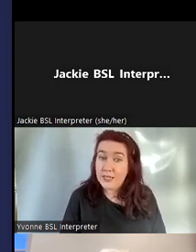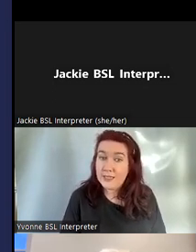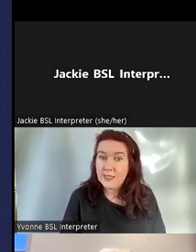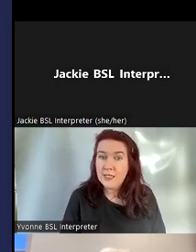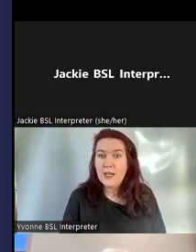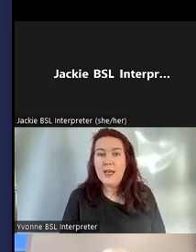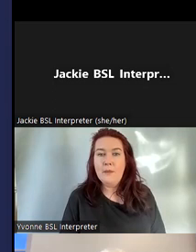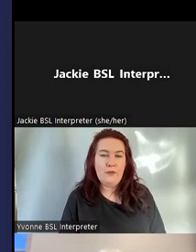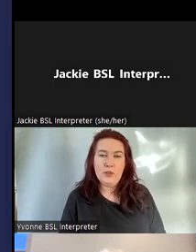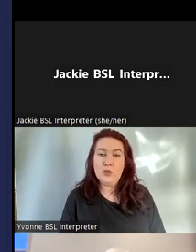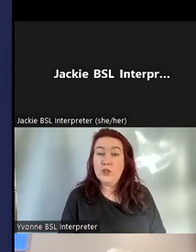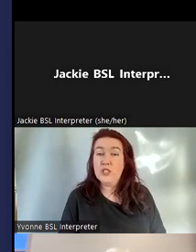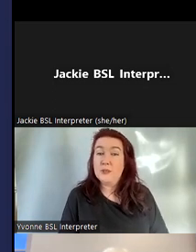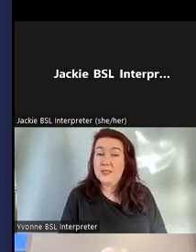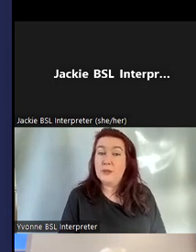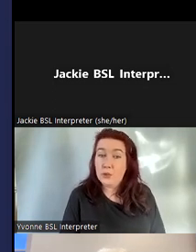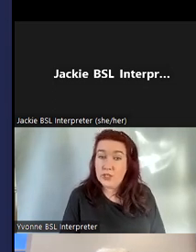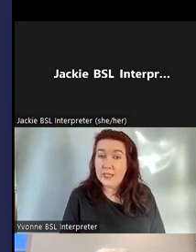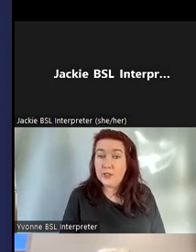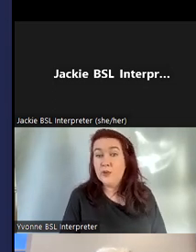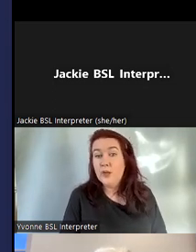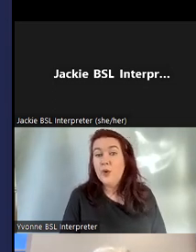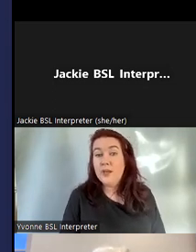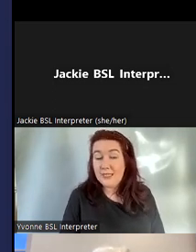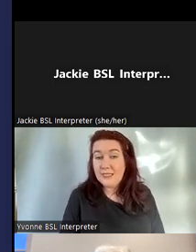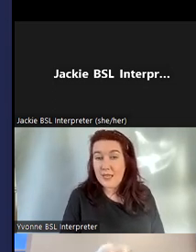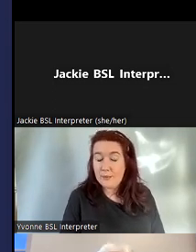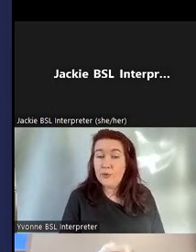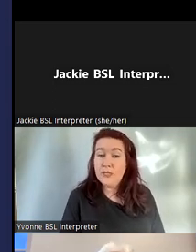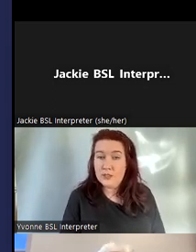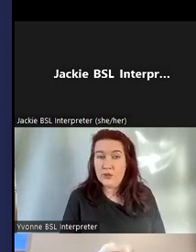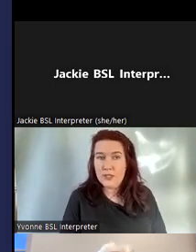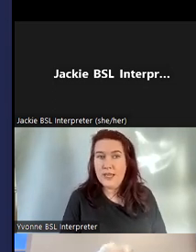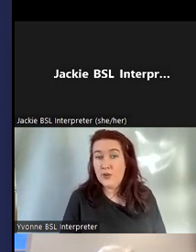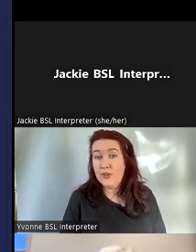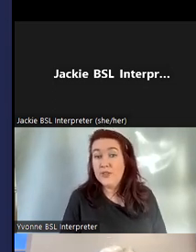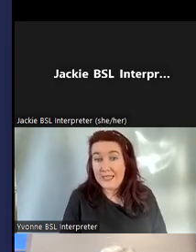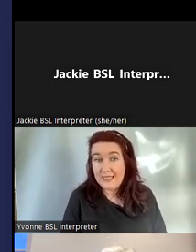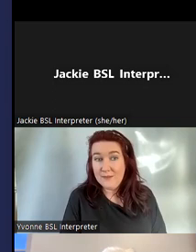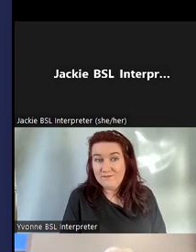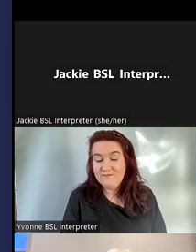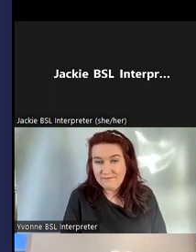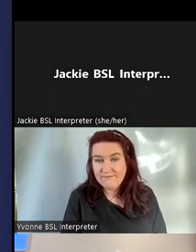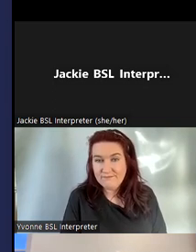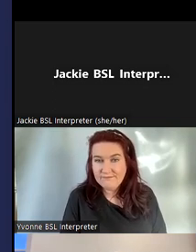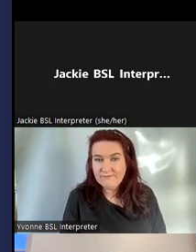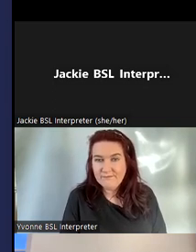fundraise for Scottish specific projects so we agreed to set up our own institution in 2008.